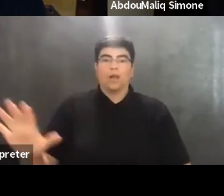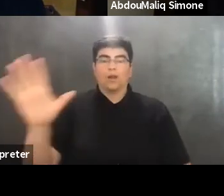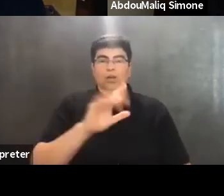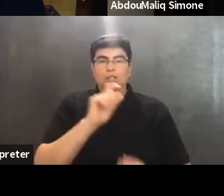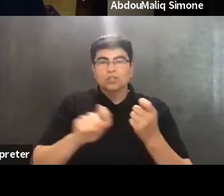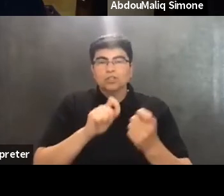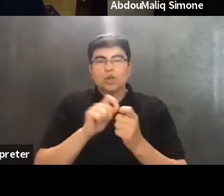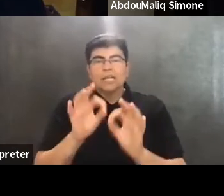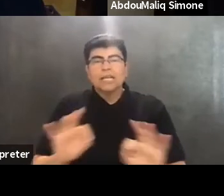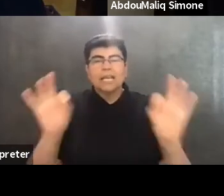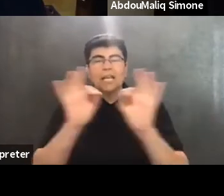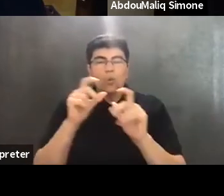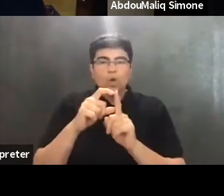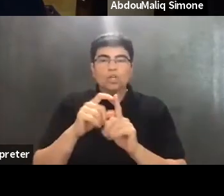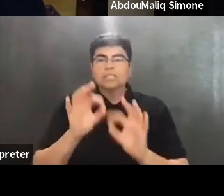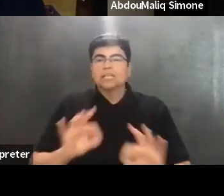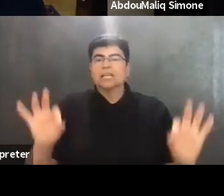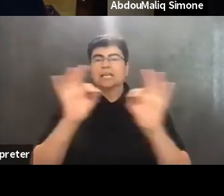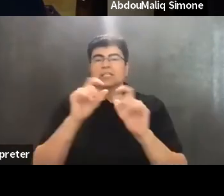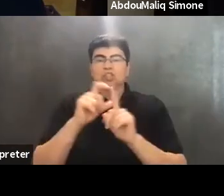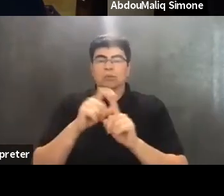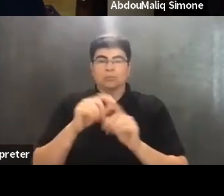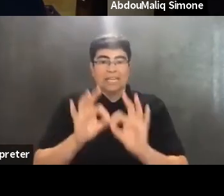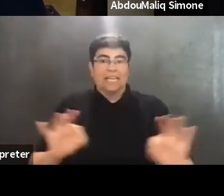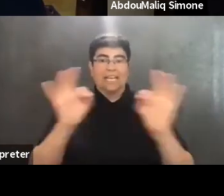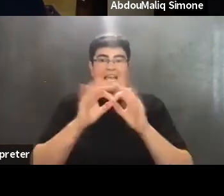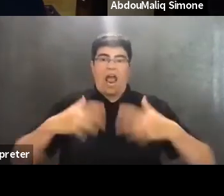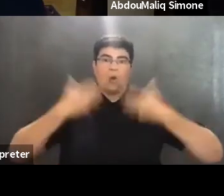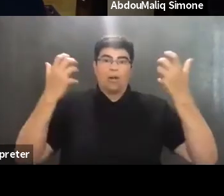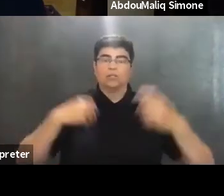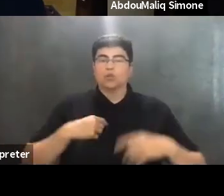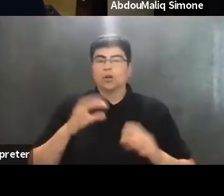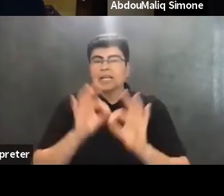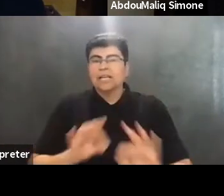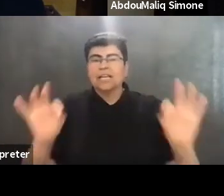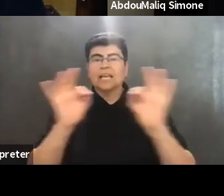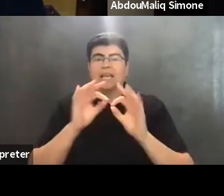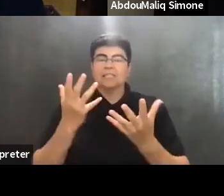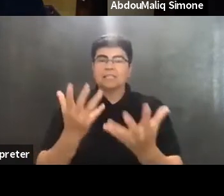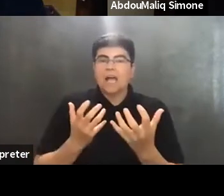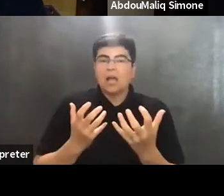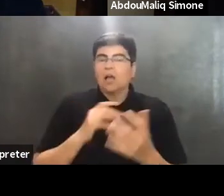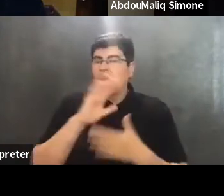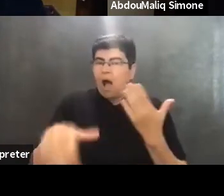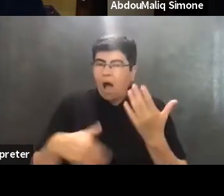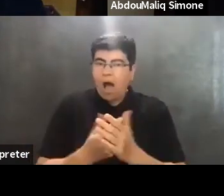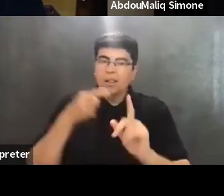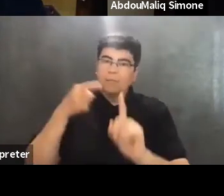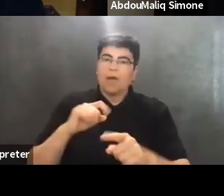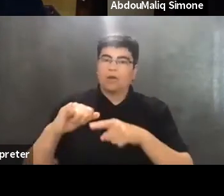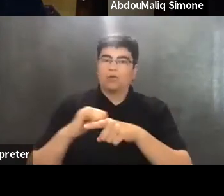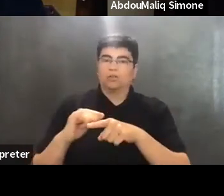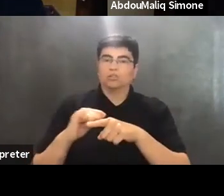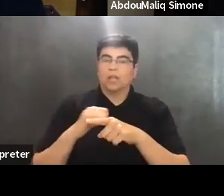certain key words, key terms, key outrages, or key desires that it's all a matter of rehearsal. And